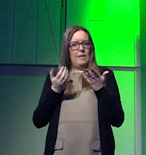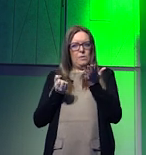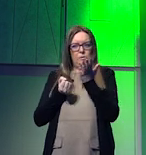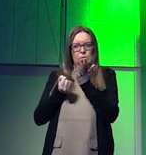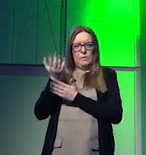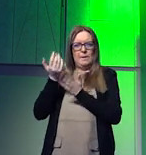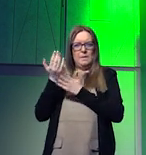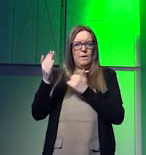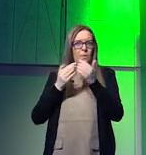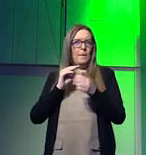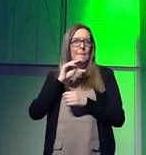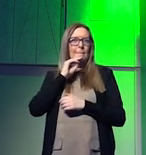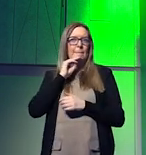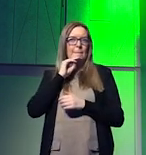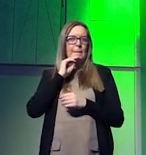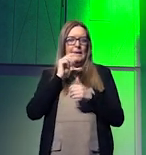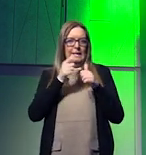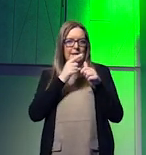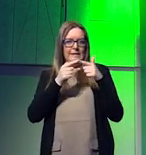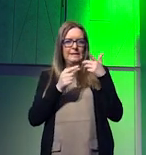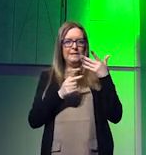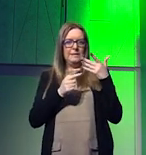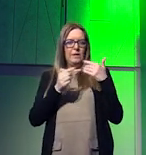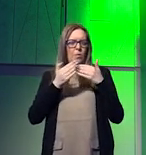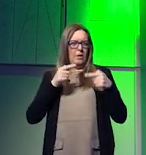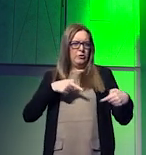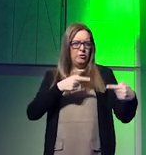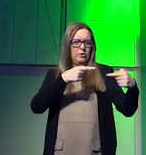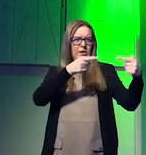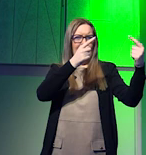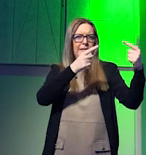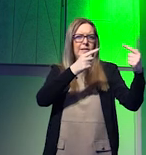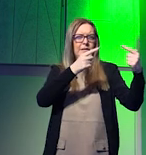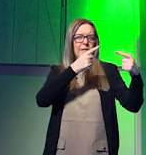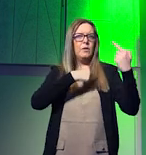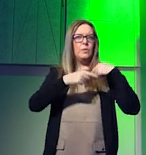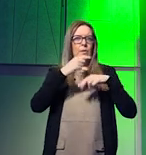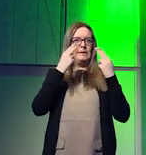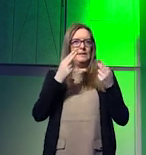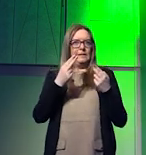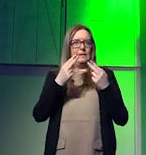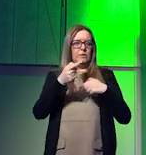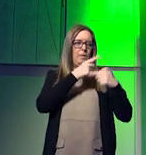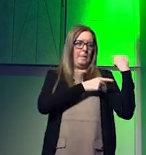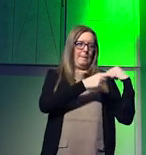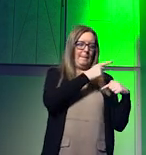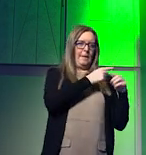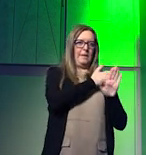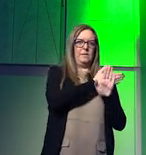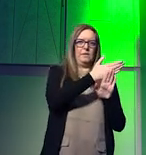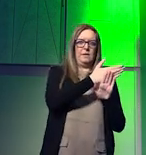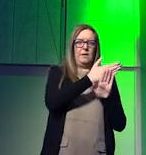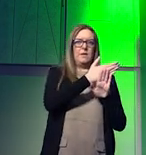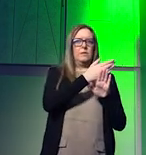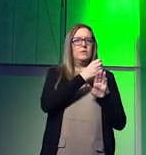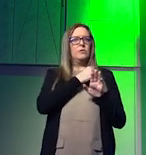what is what we're up against we actually need to start from the planetary security purview